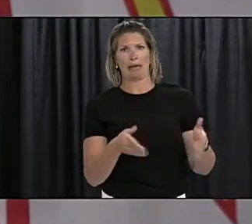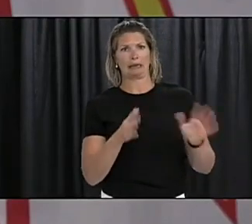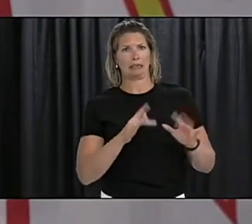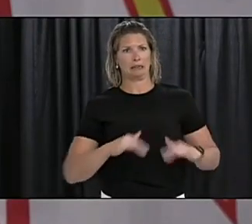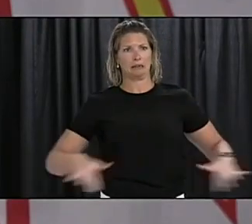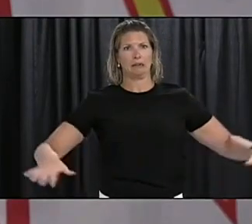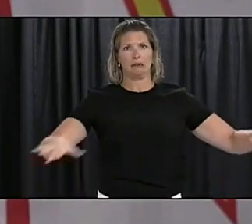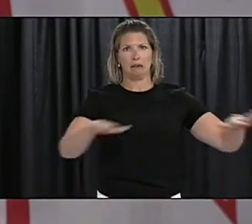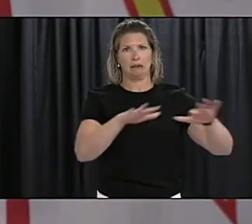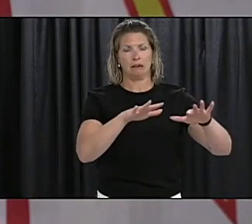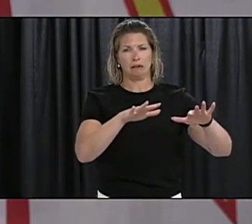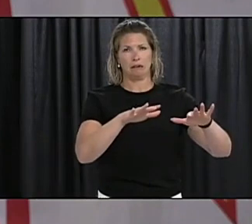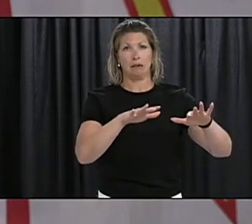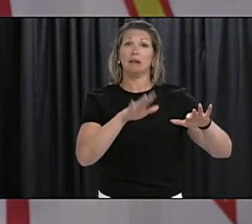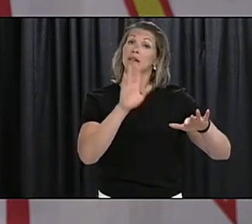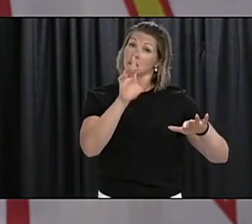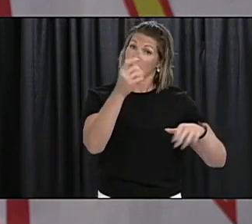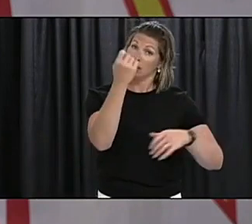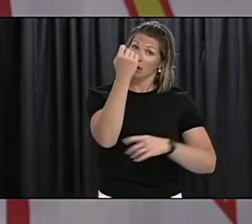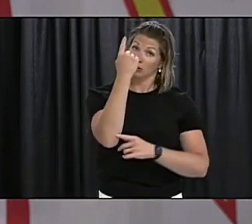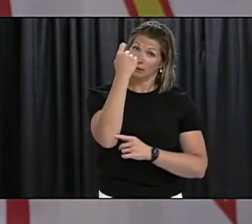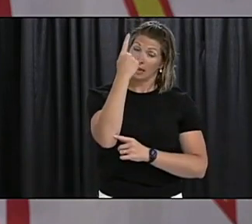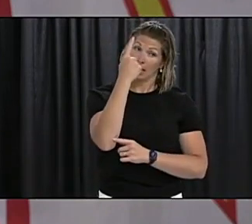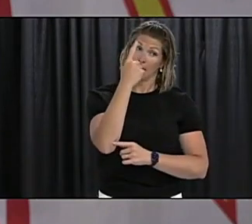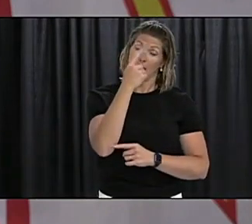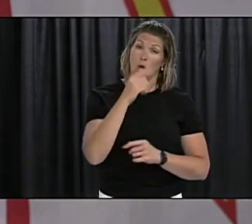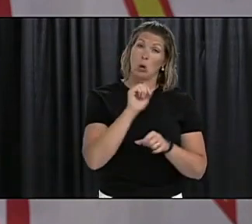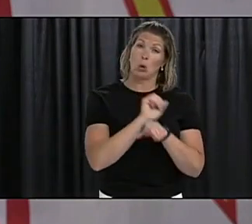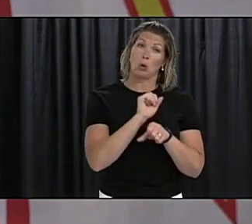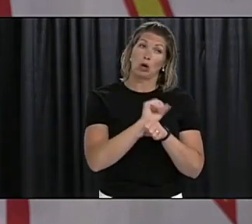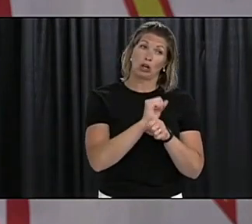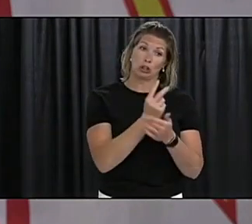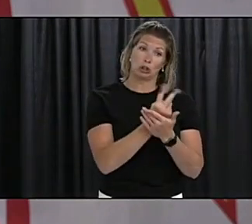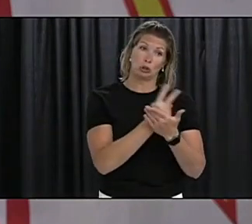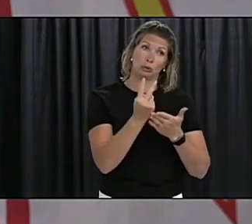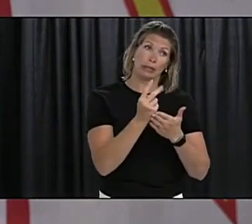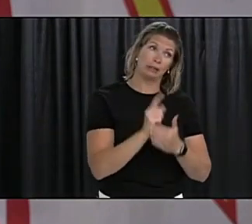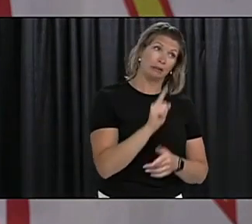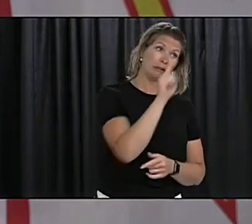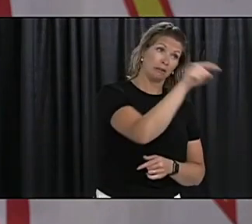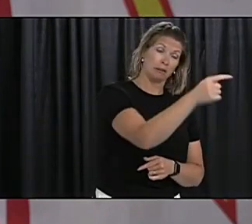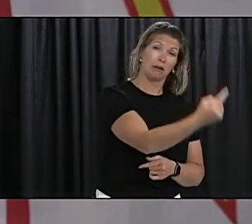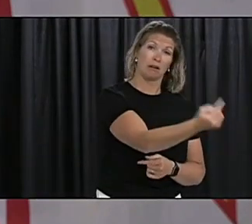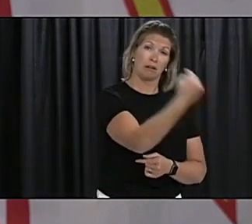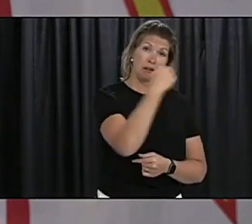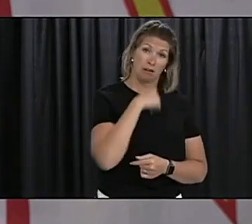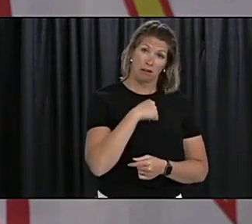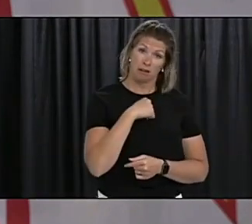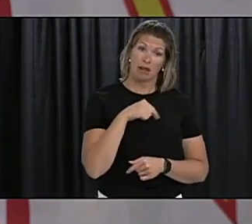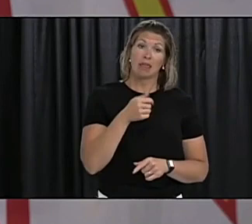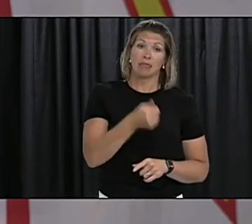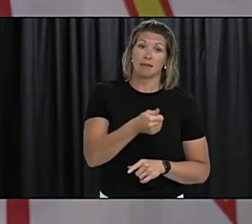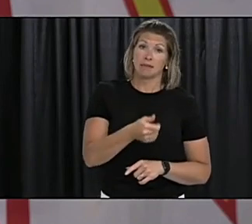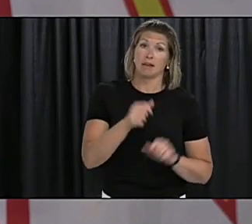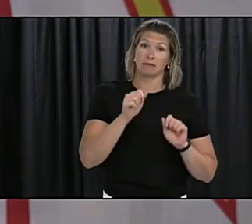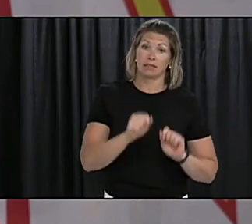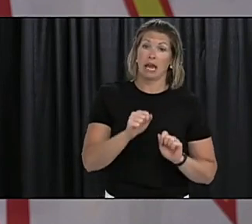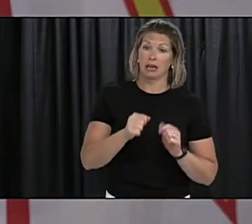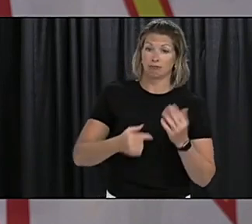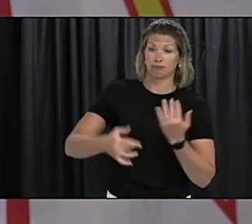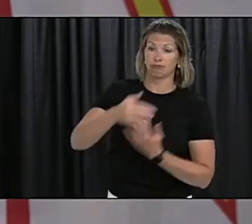rules for rotational workers for example where they would be allowed to interact with their families when they